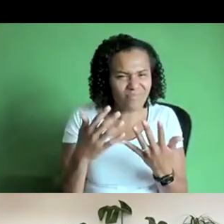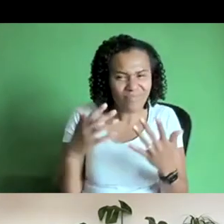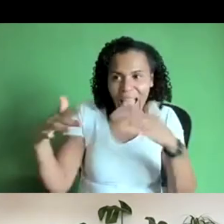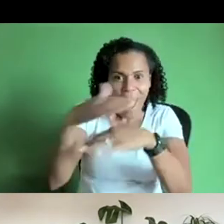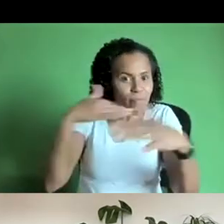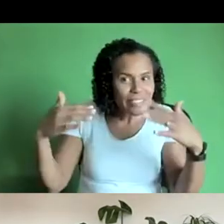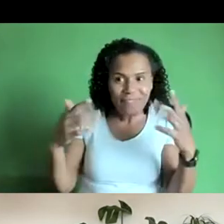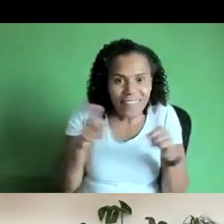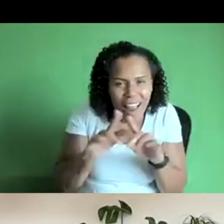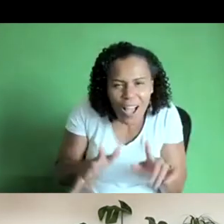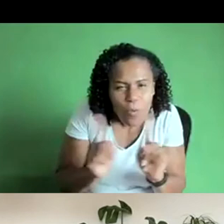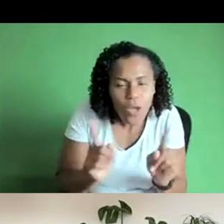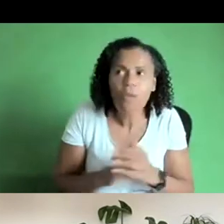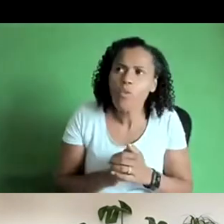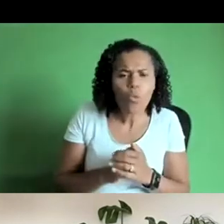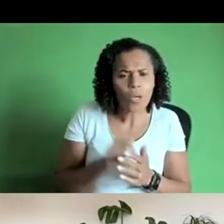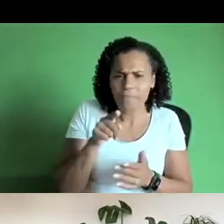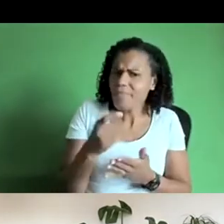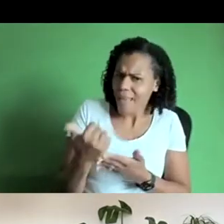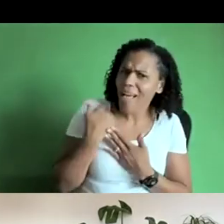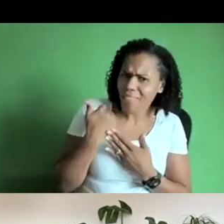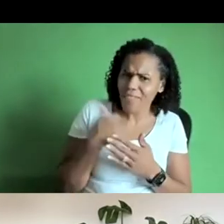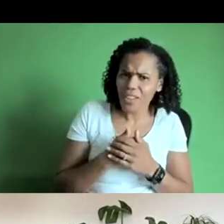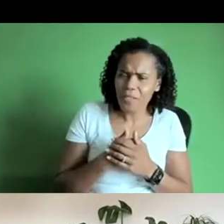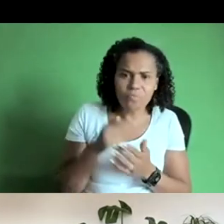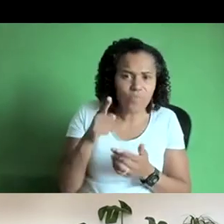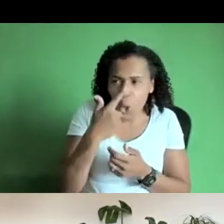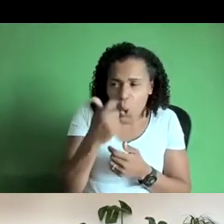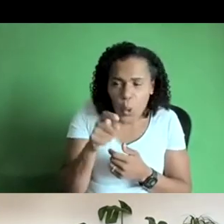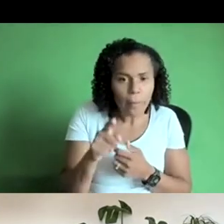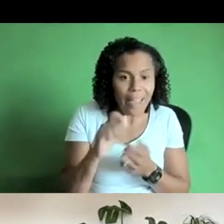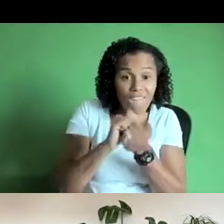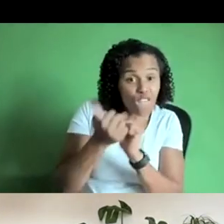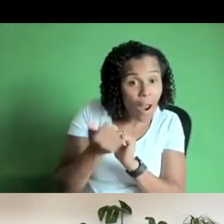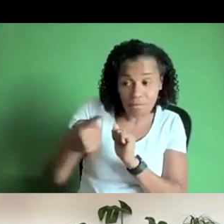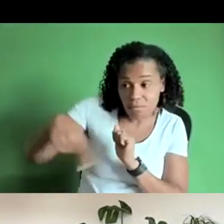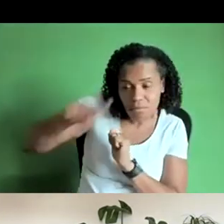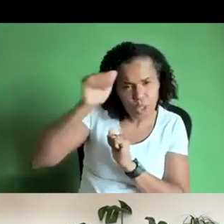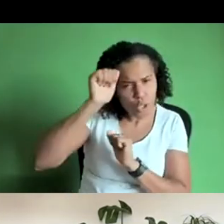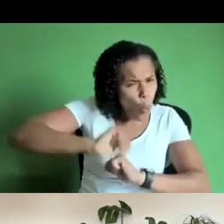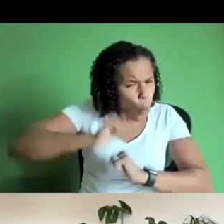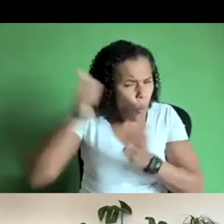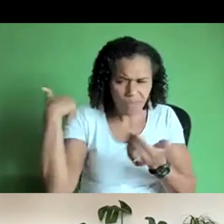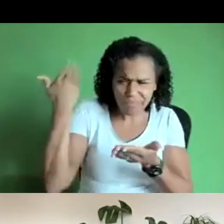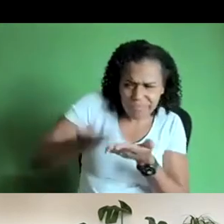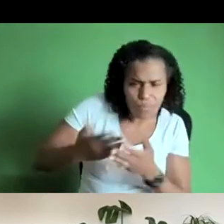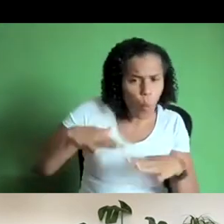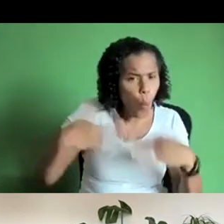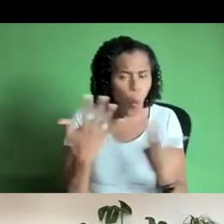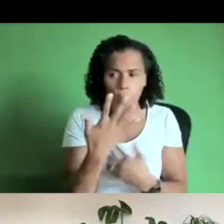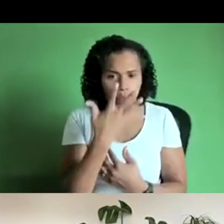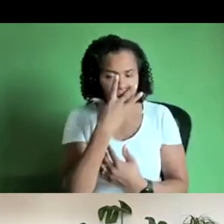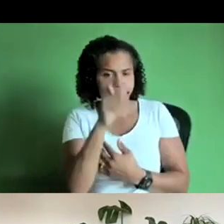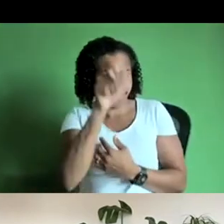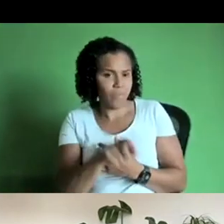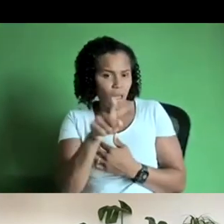when you've got other people working with you whether they're your friends that you've known for a long time and that you can really help each other out and